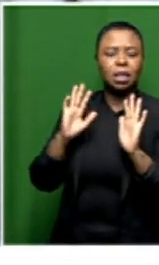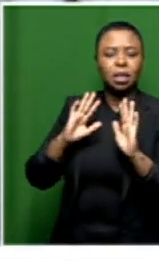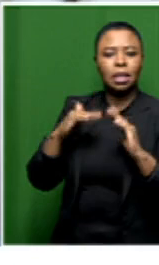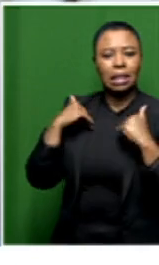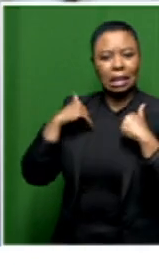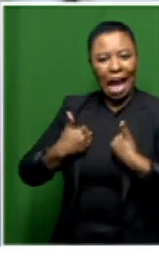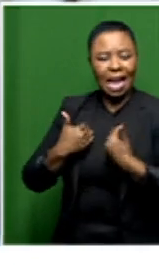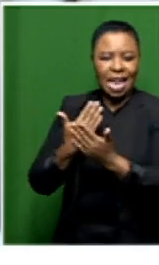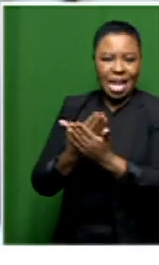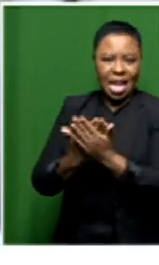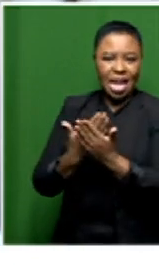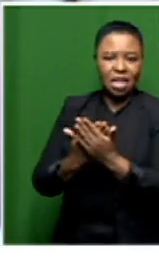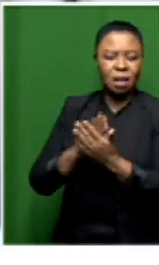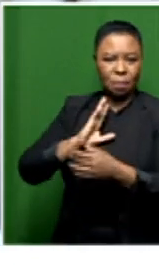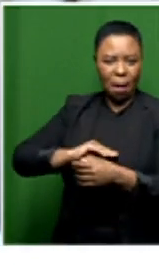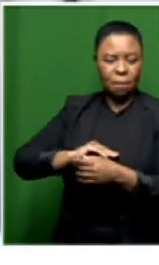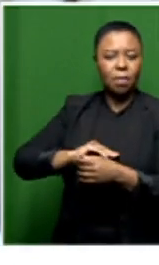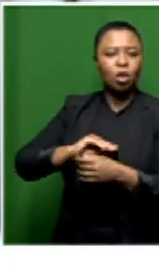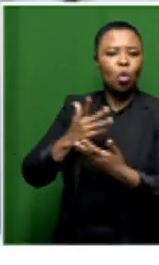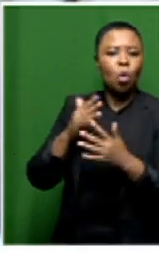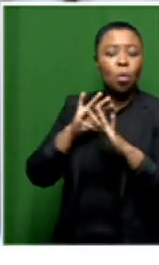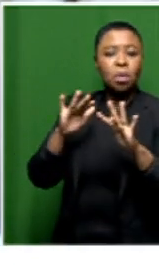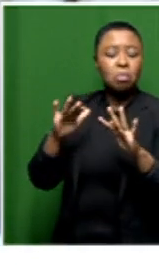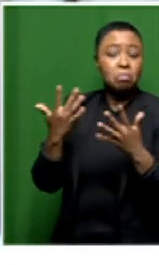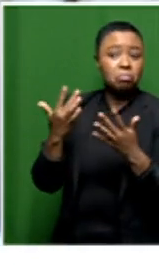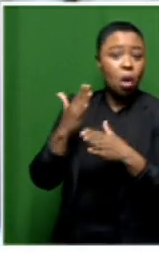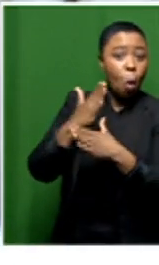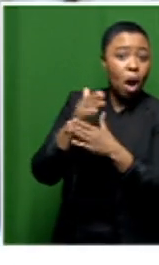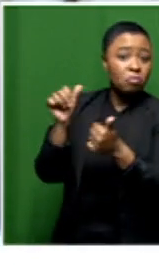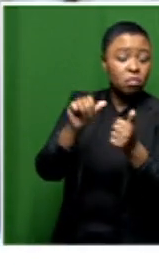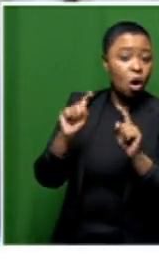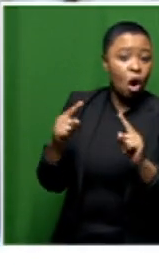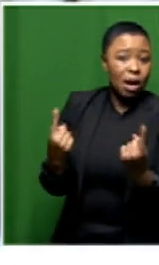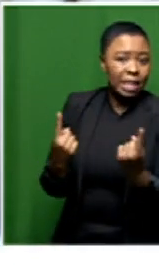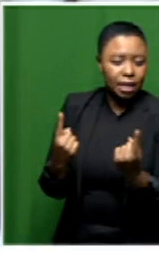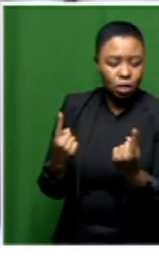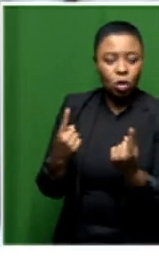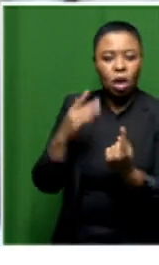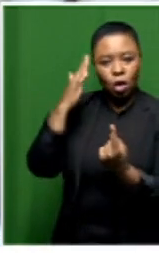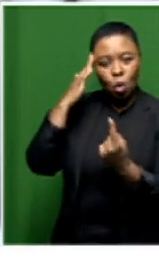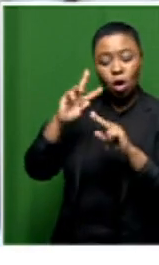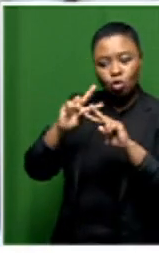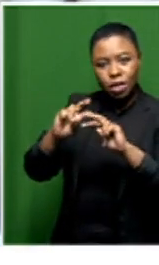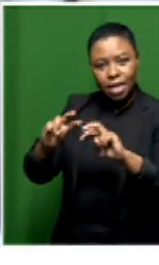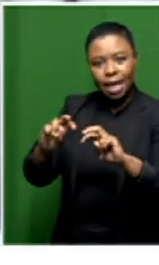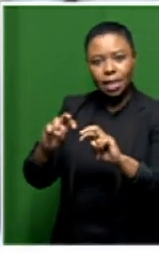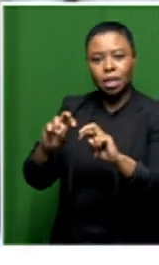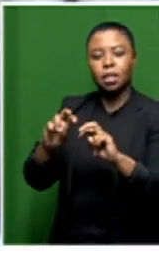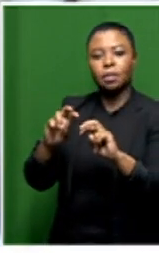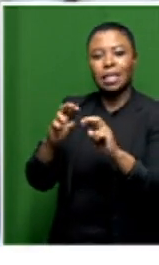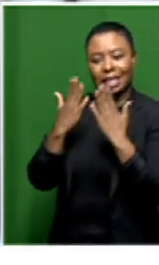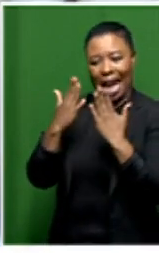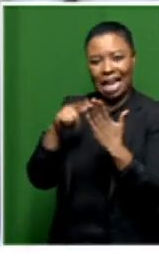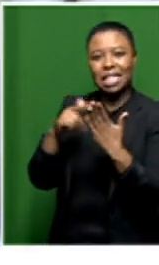uh thinking about people who cannot return to work and i know the research is still it's in its infancy